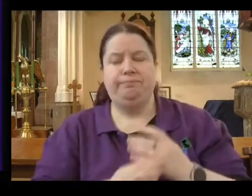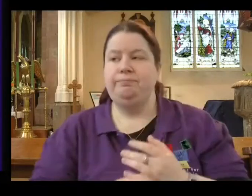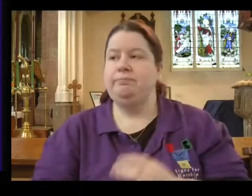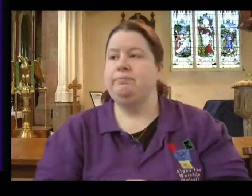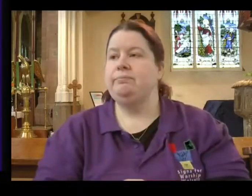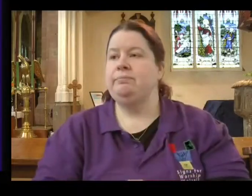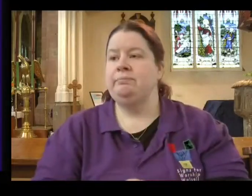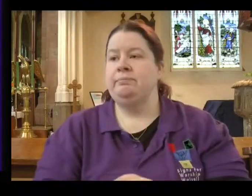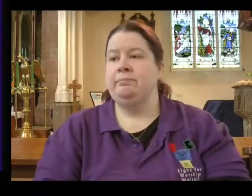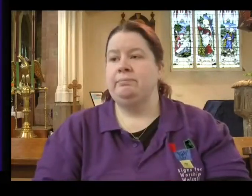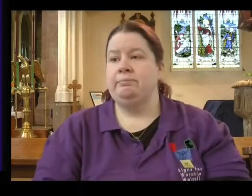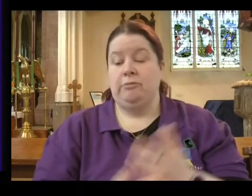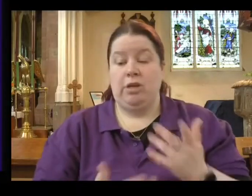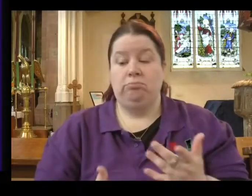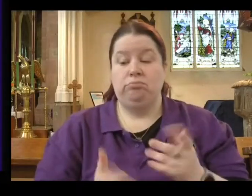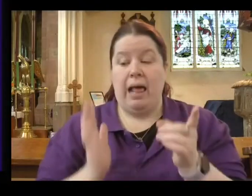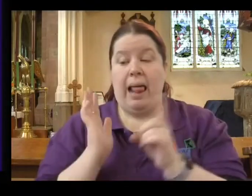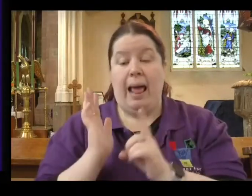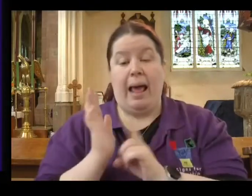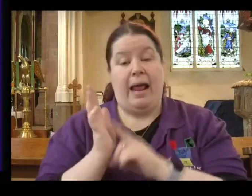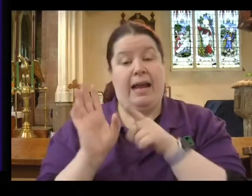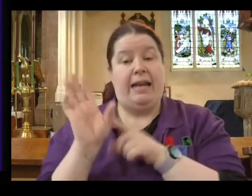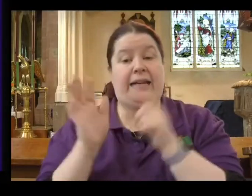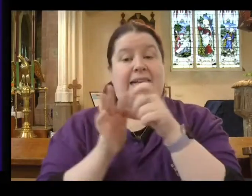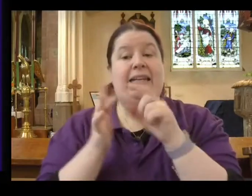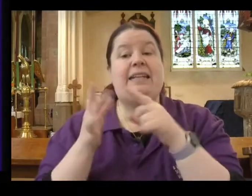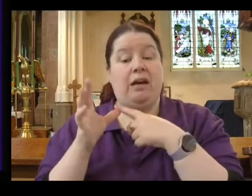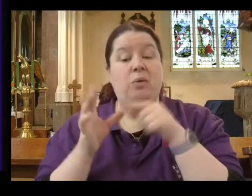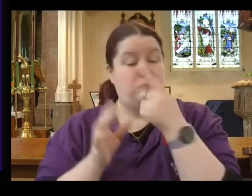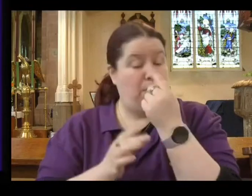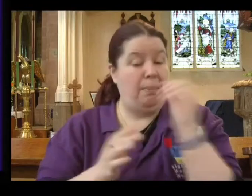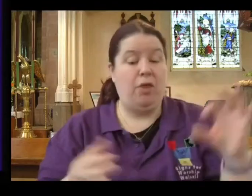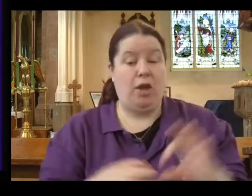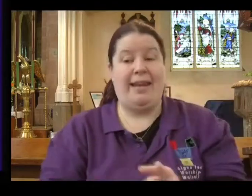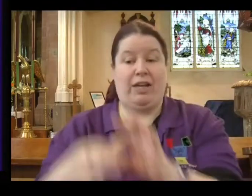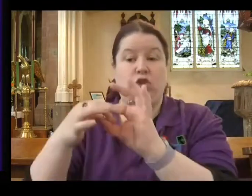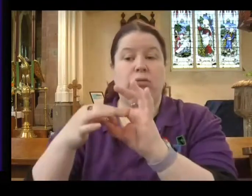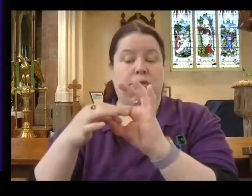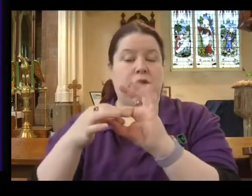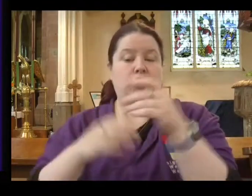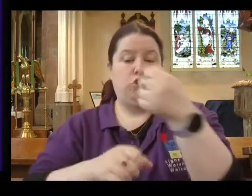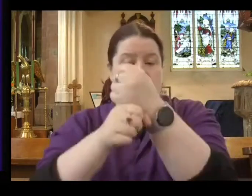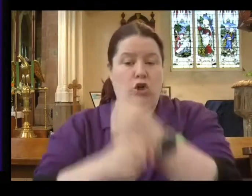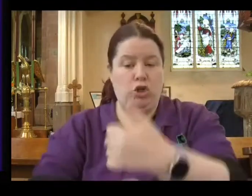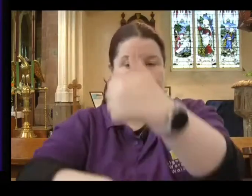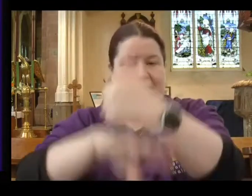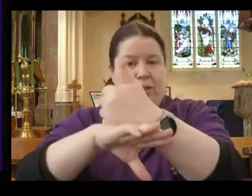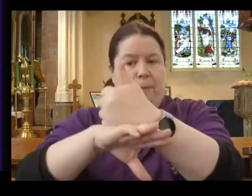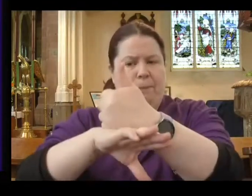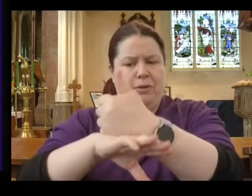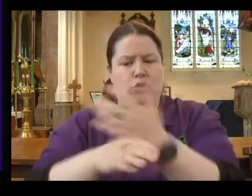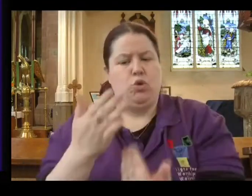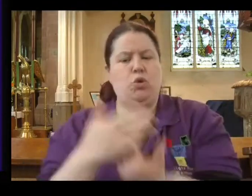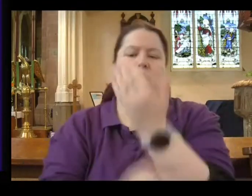seems very likely to me that Lydia was probably the connection that led to the foundation of the church in Thyatira. This new